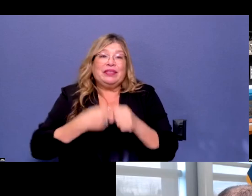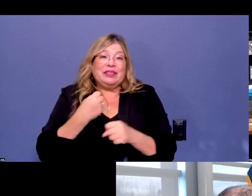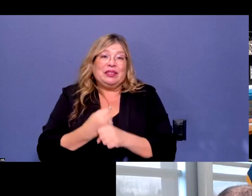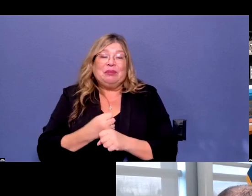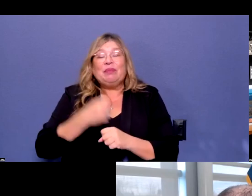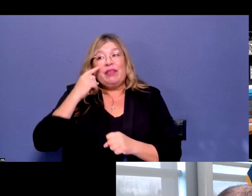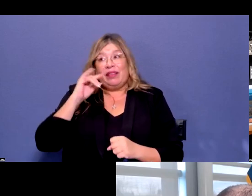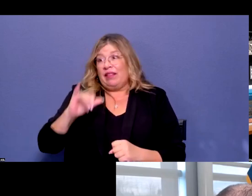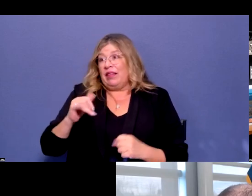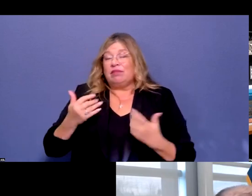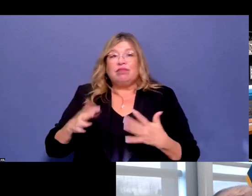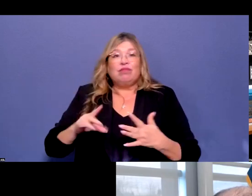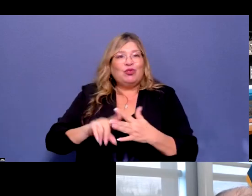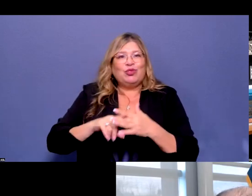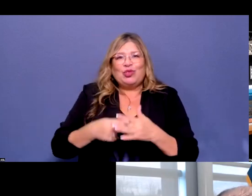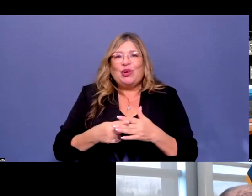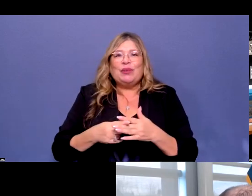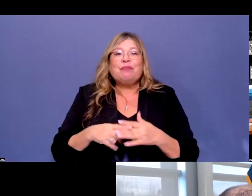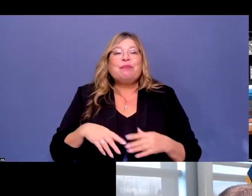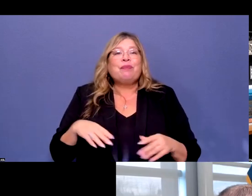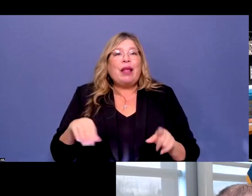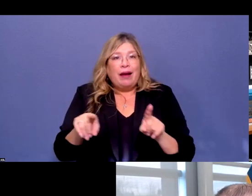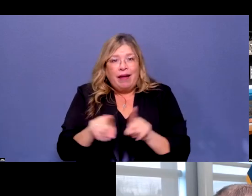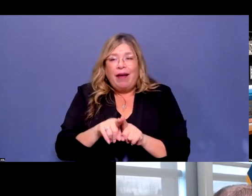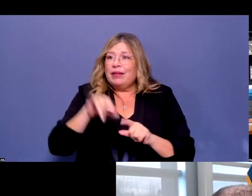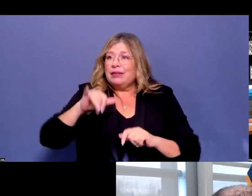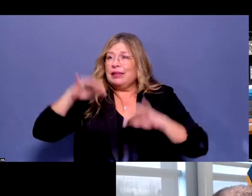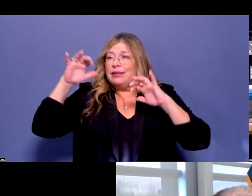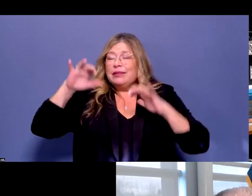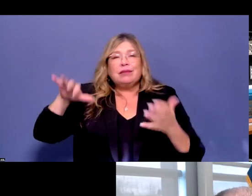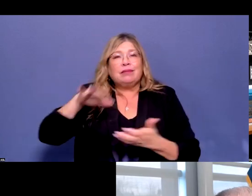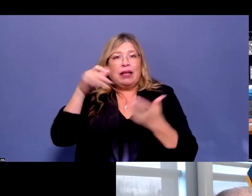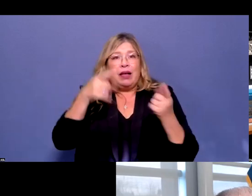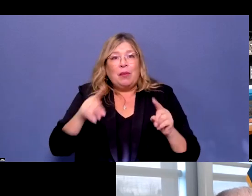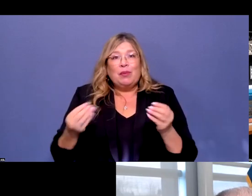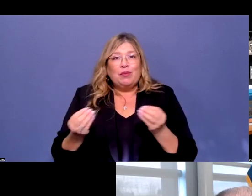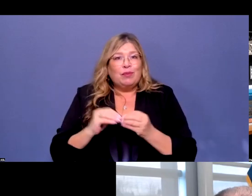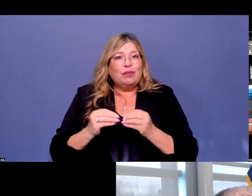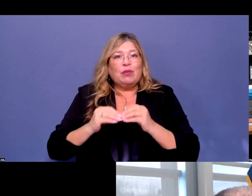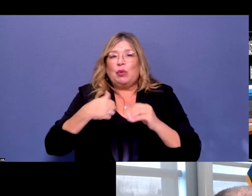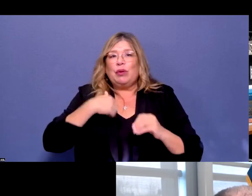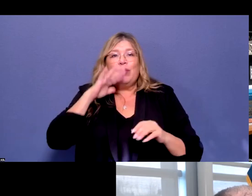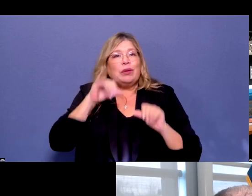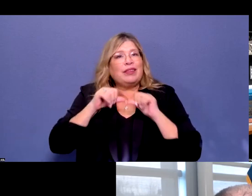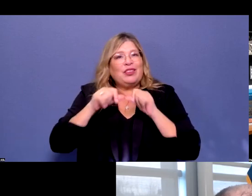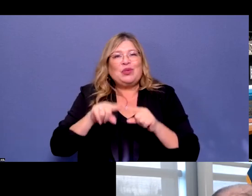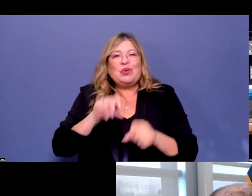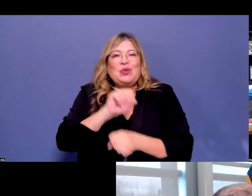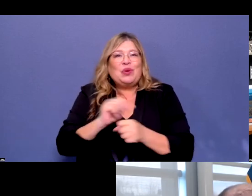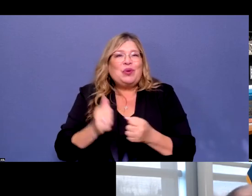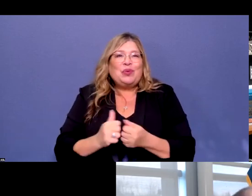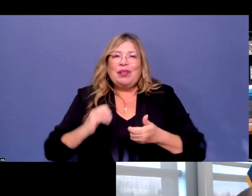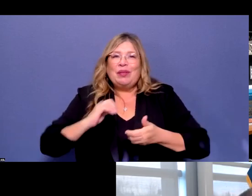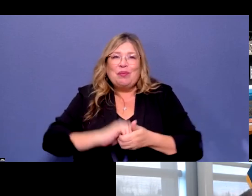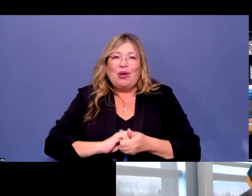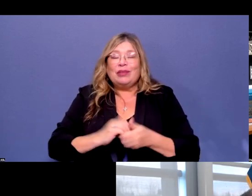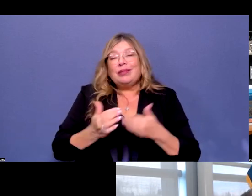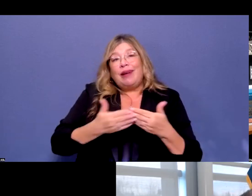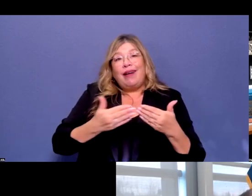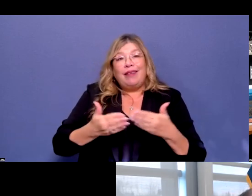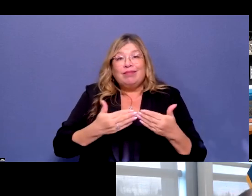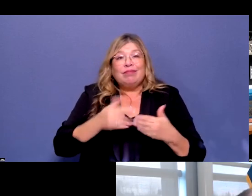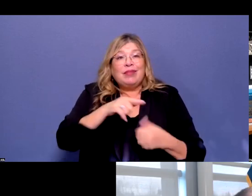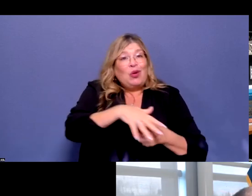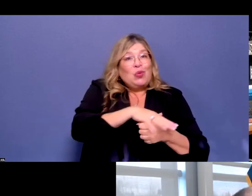think that's a start, and, you know, as the incident evolves, we'll continue to work with, you know, any partners that are appropriate, either at the local level or